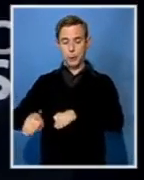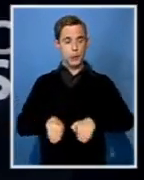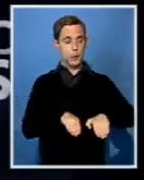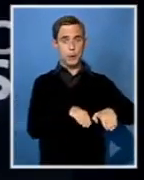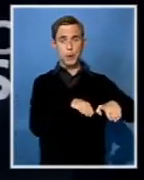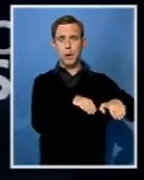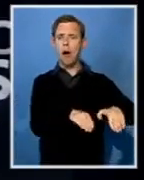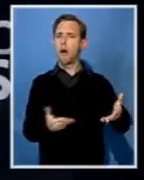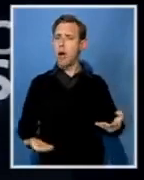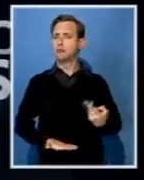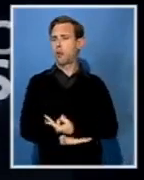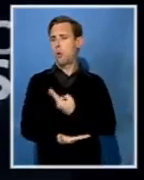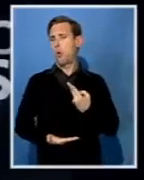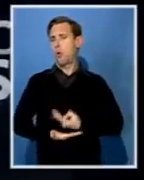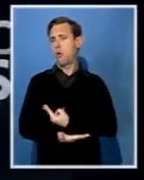especially given the comments that were made yesterday about.